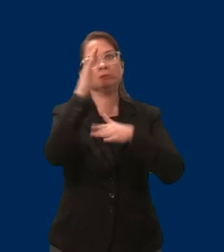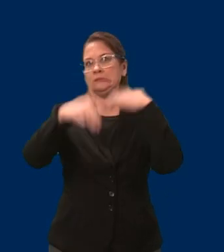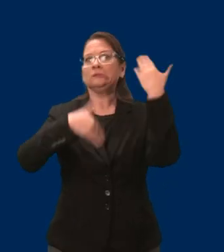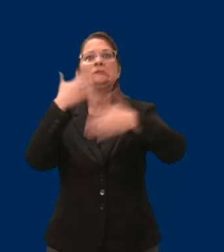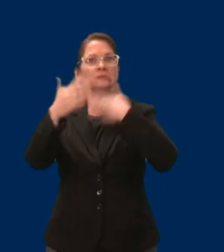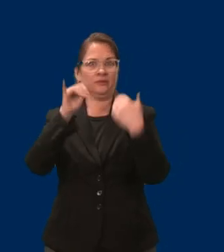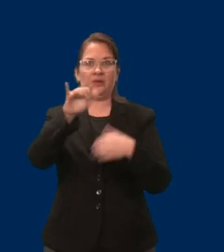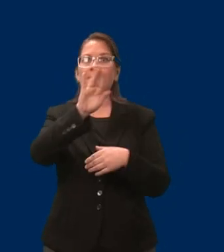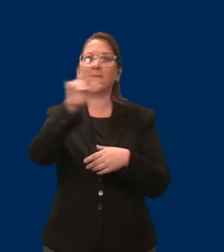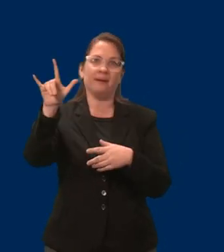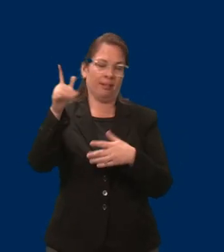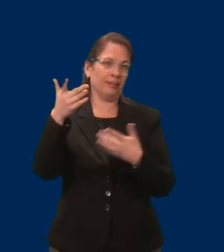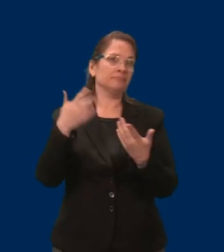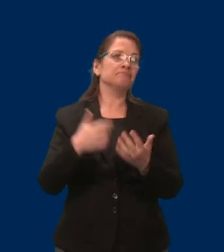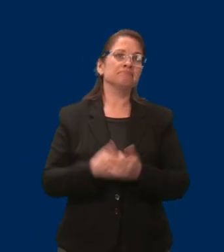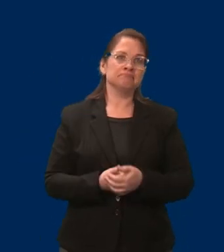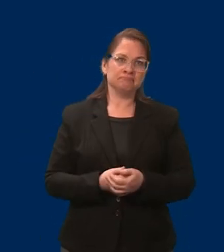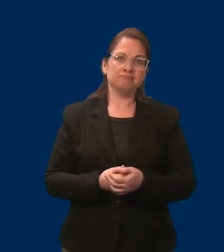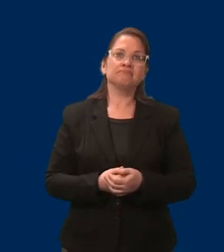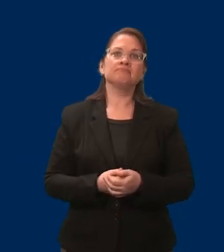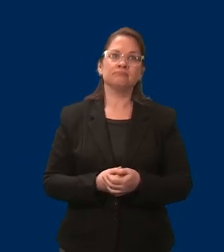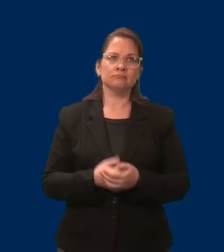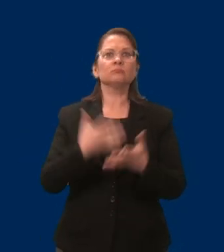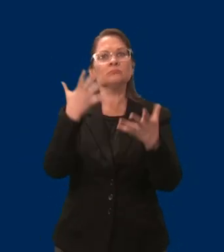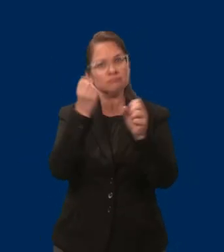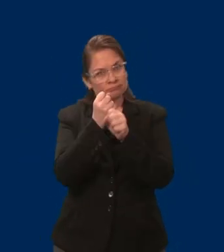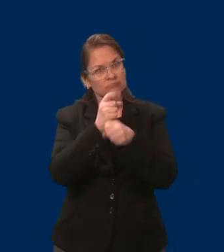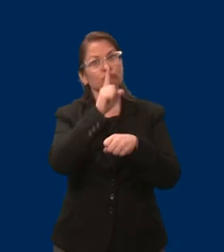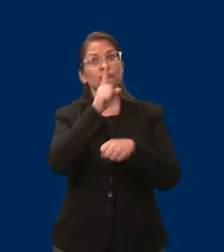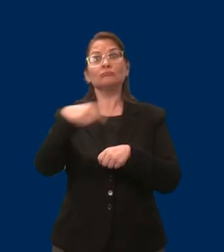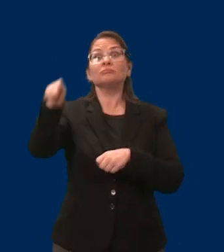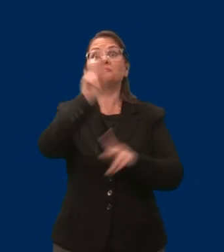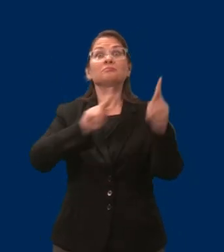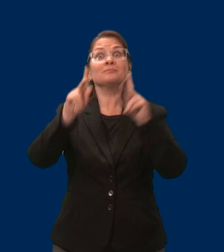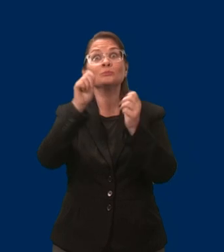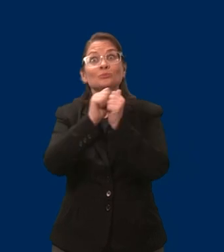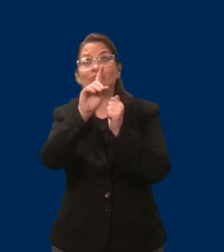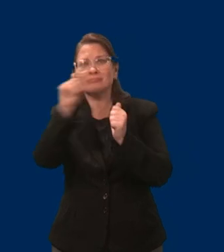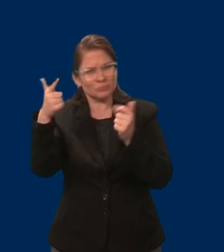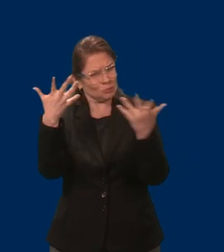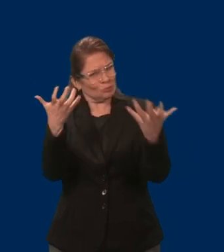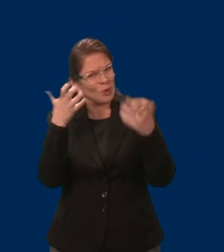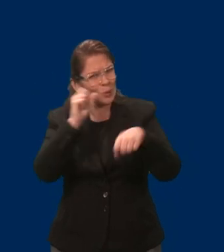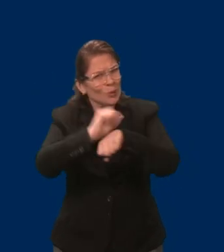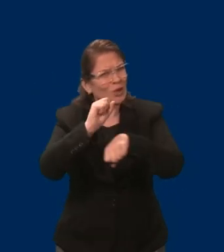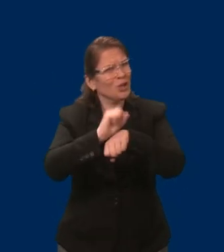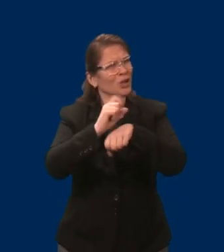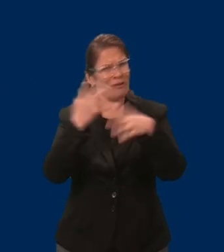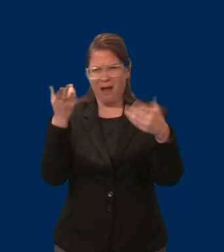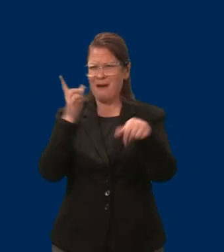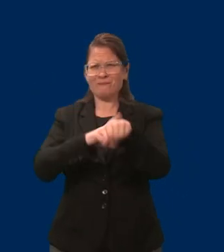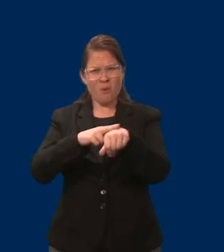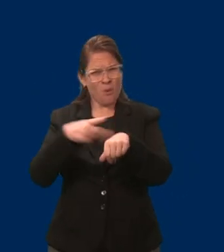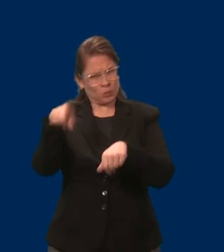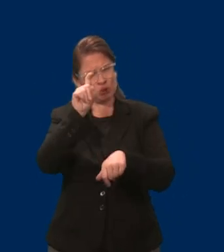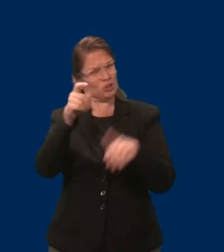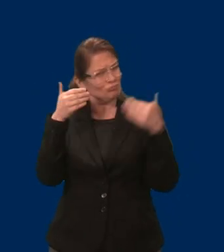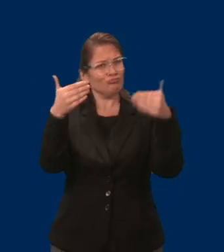sense at all to not let everybody work the most they possibly can to have everything good happen to them. And